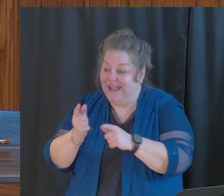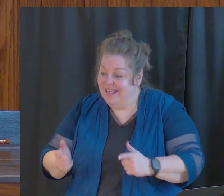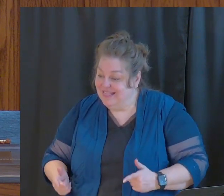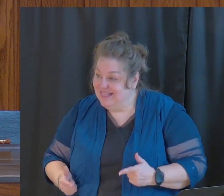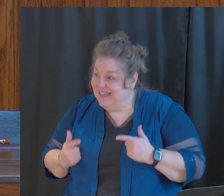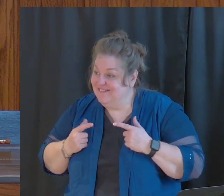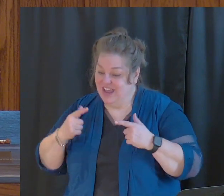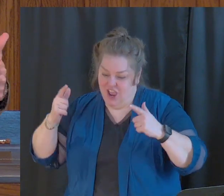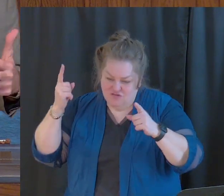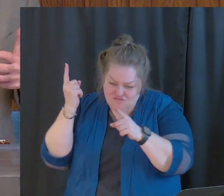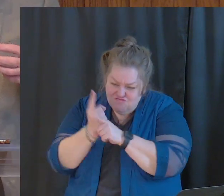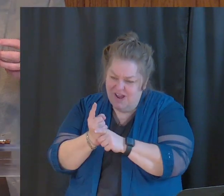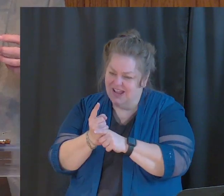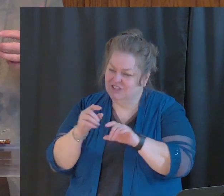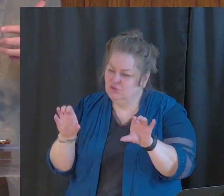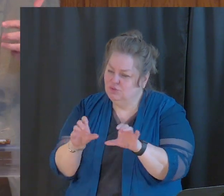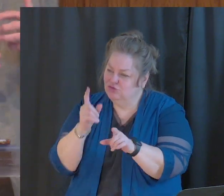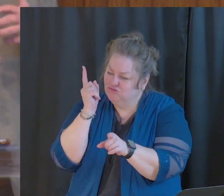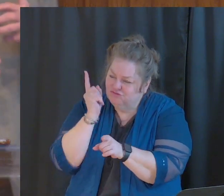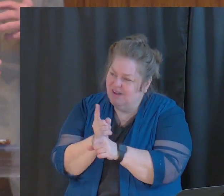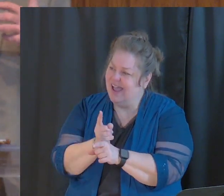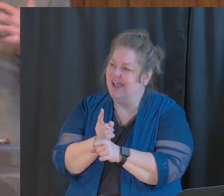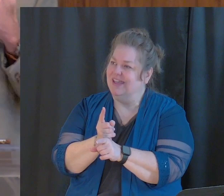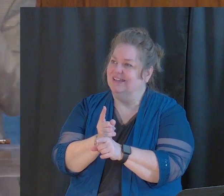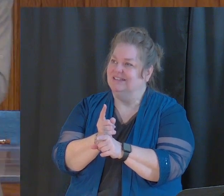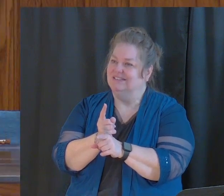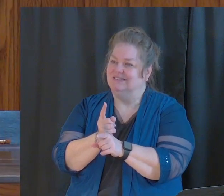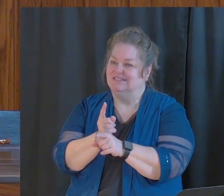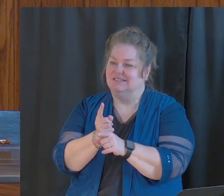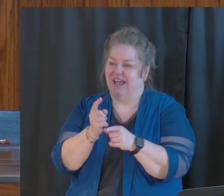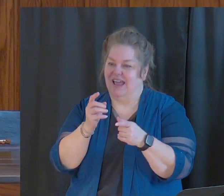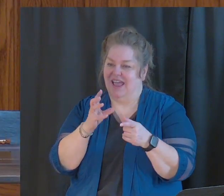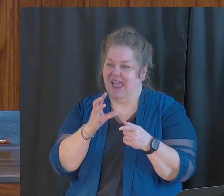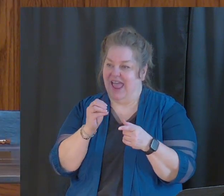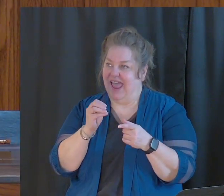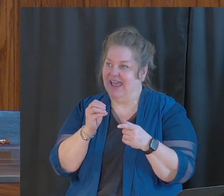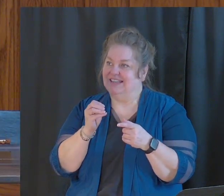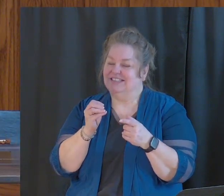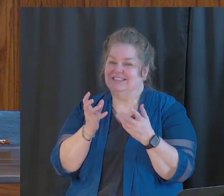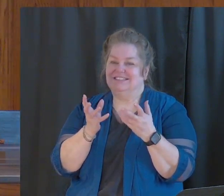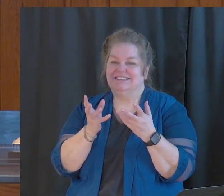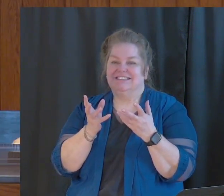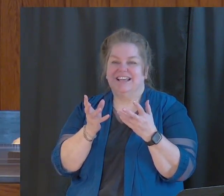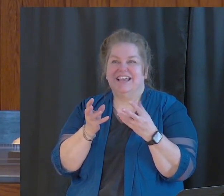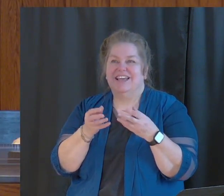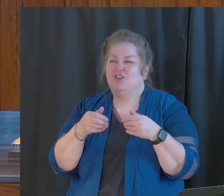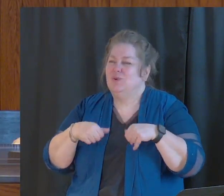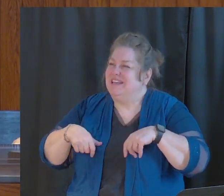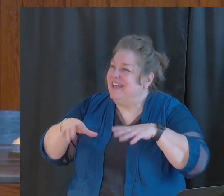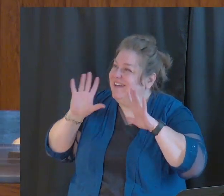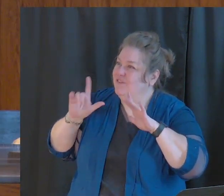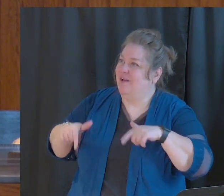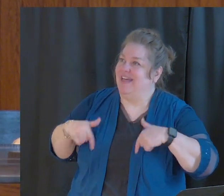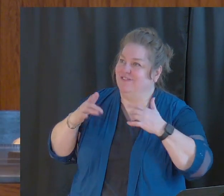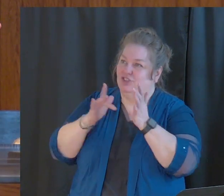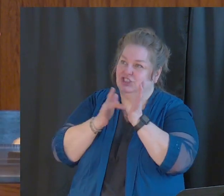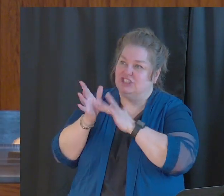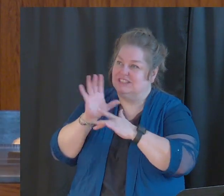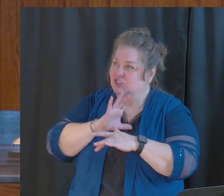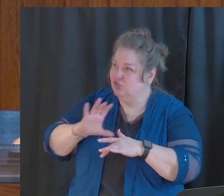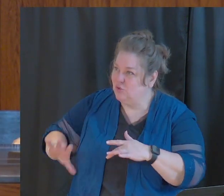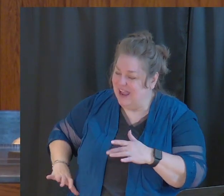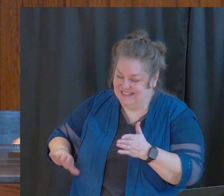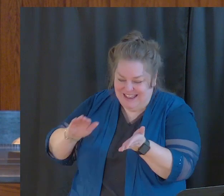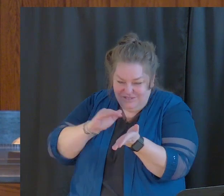right doing and to be given your life to Jesus Christ and be forgiven of those